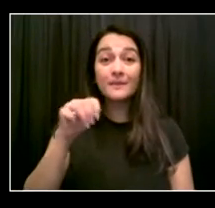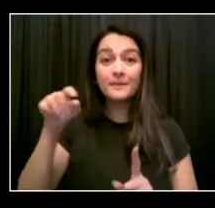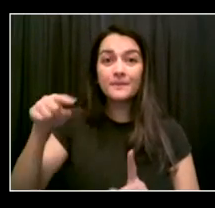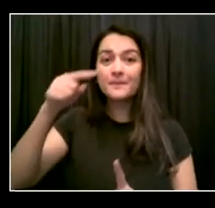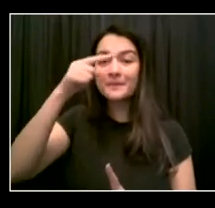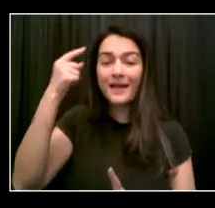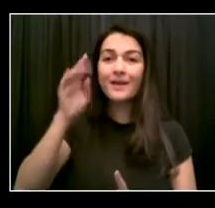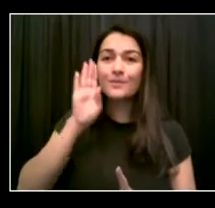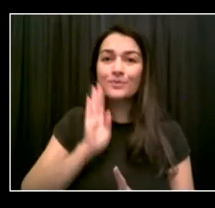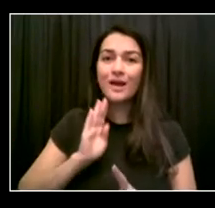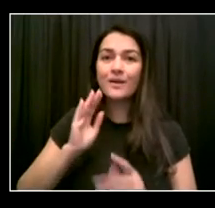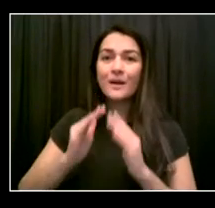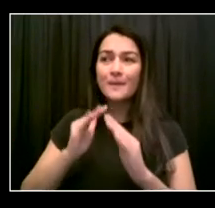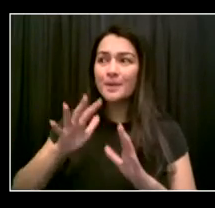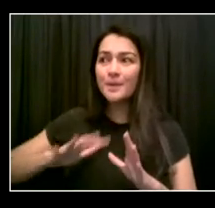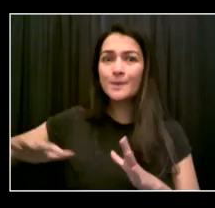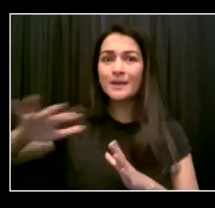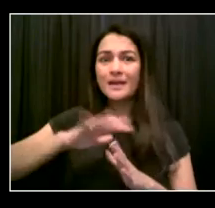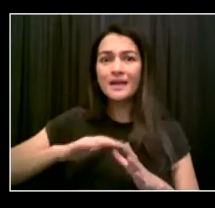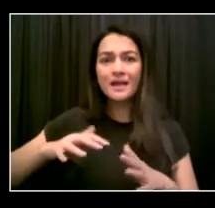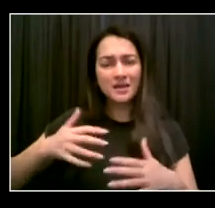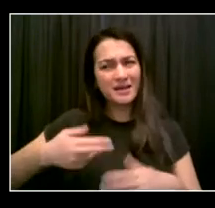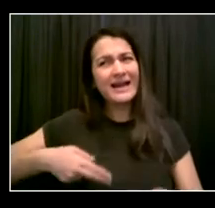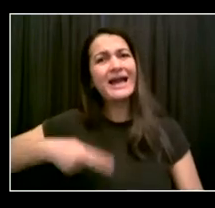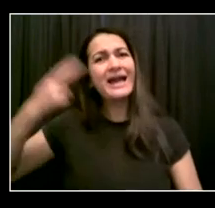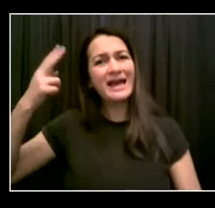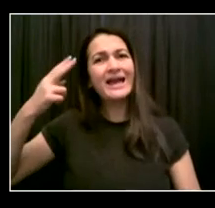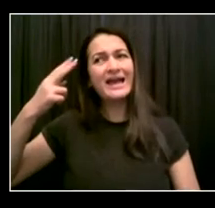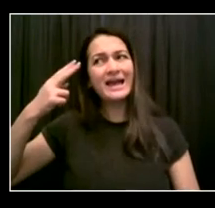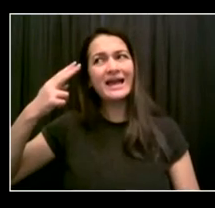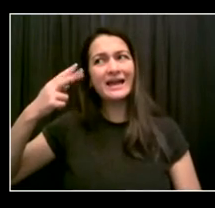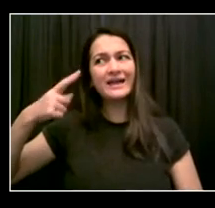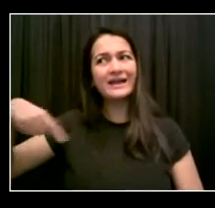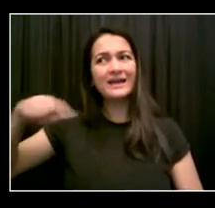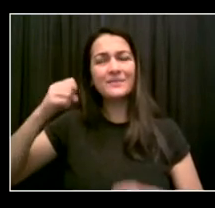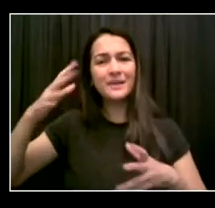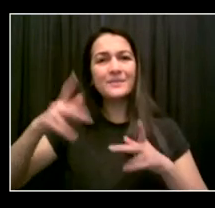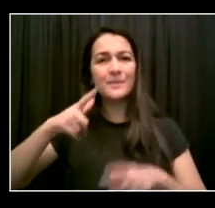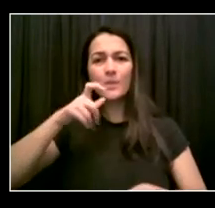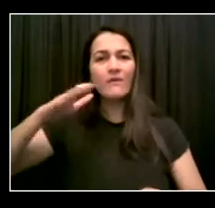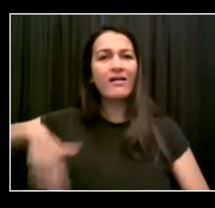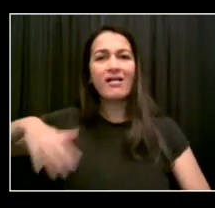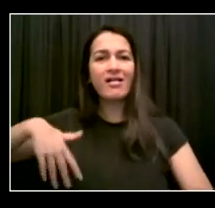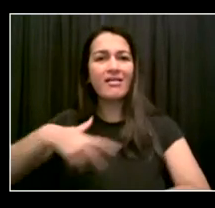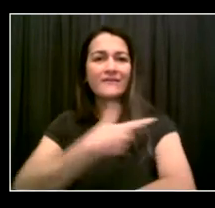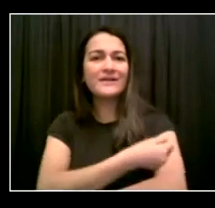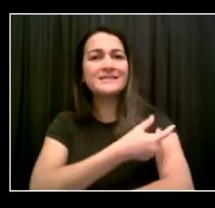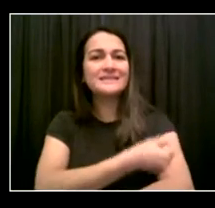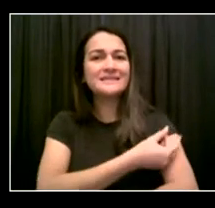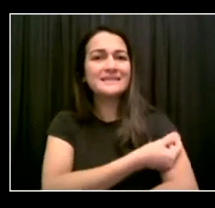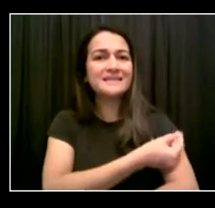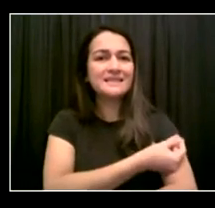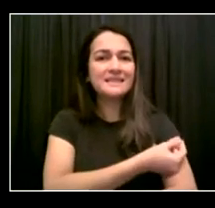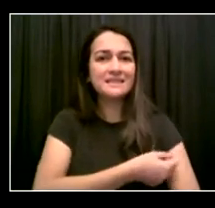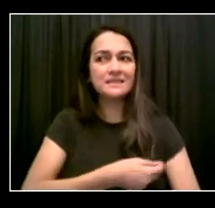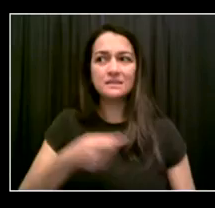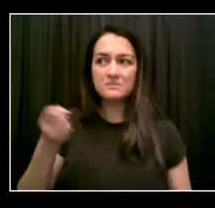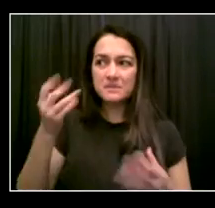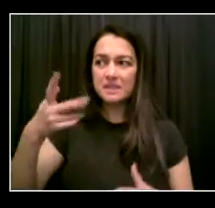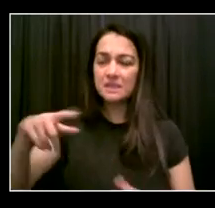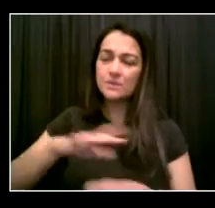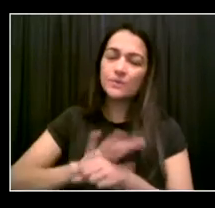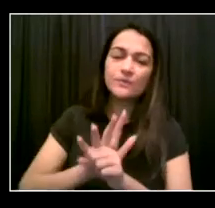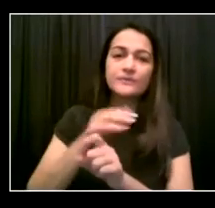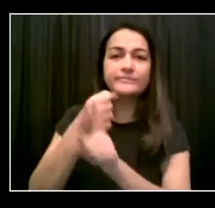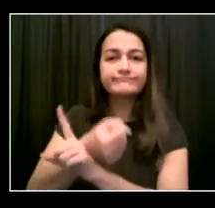And I like to use a family member, very close family member, as an example. Who